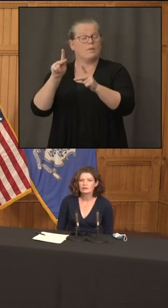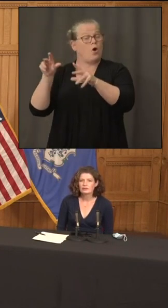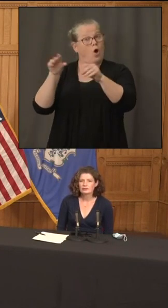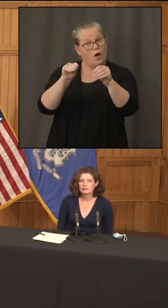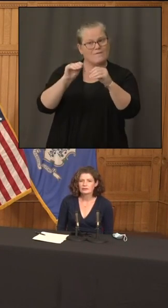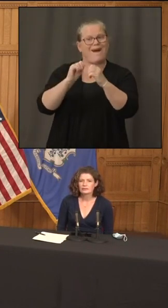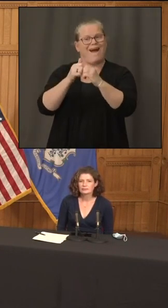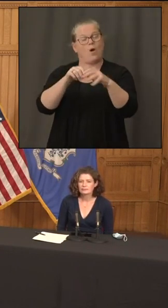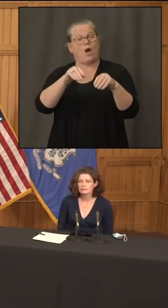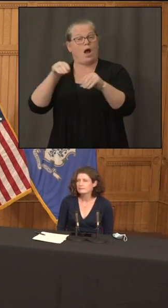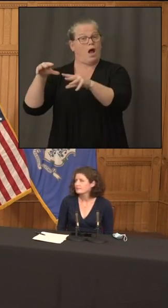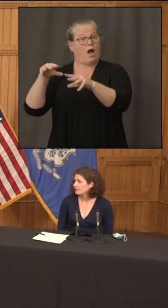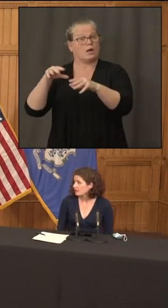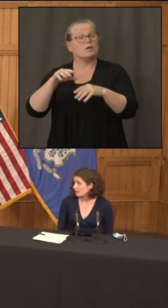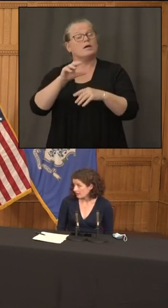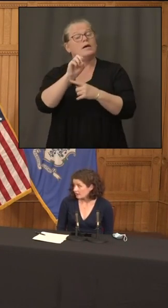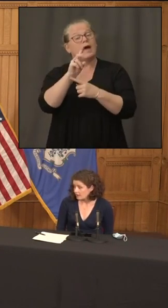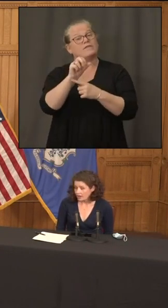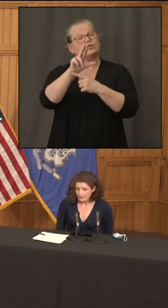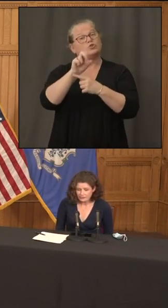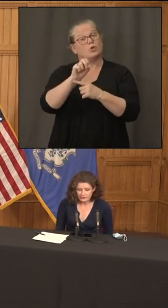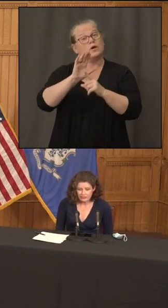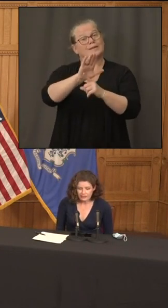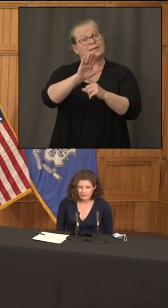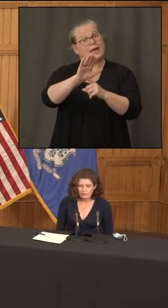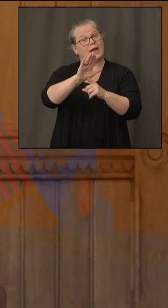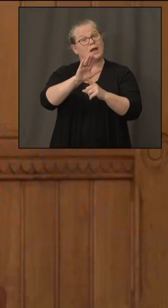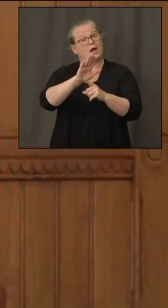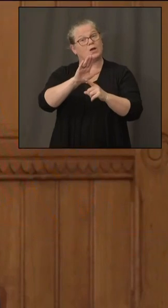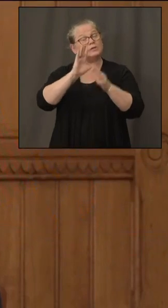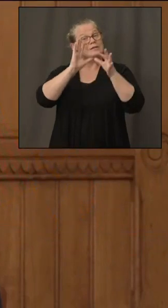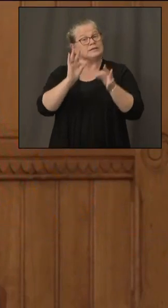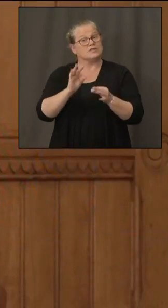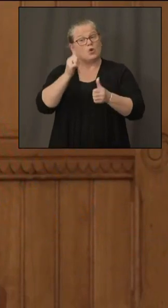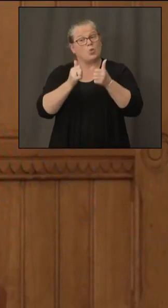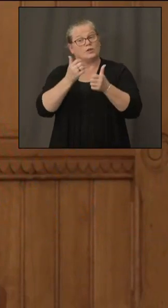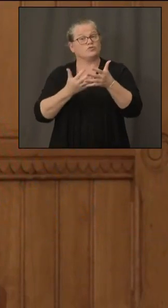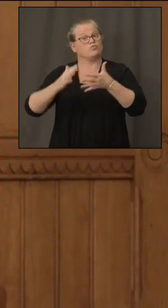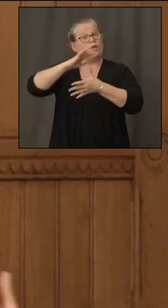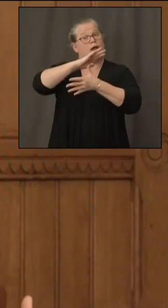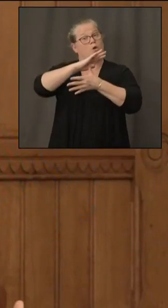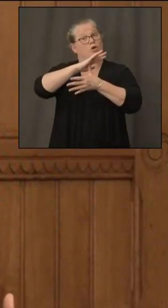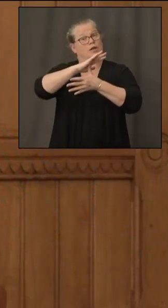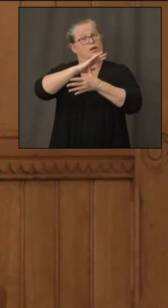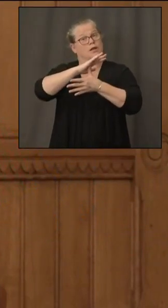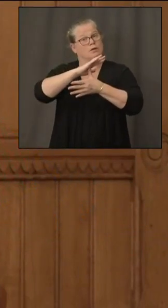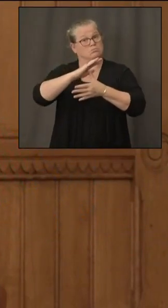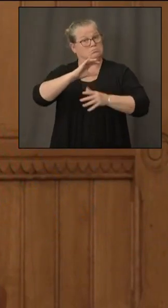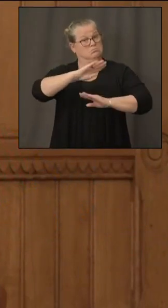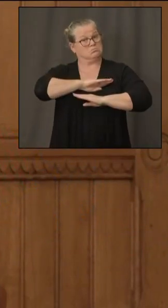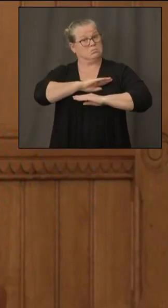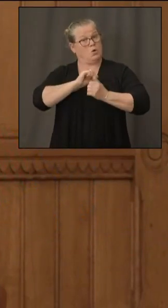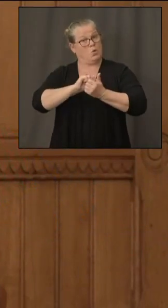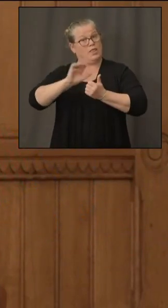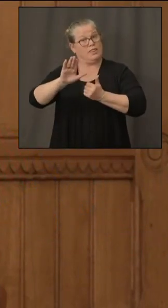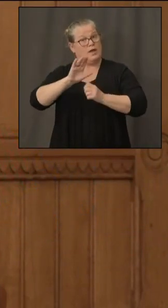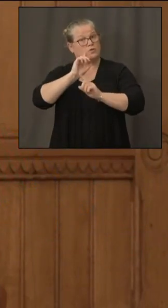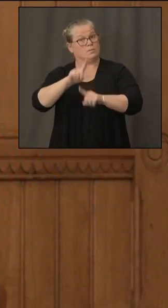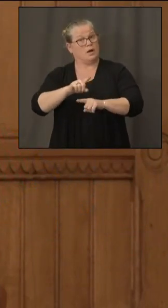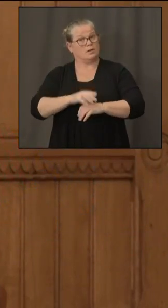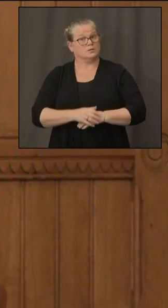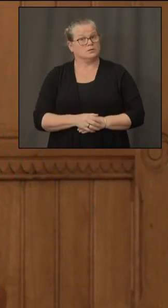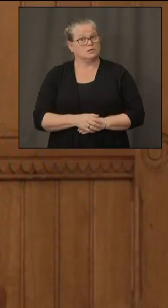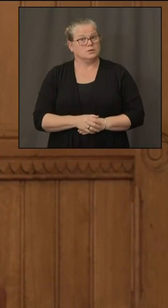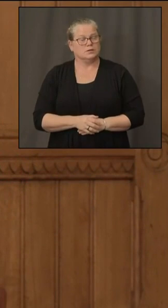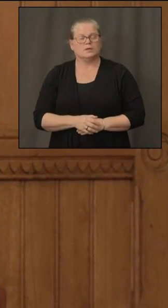priority to come back online i can say you know again um there's a sequence to how storm response